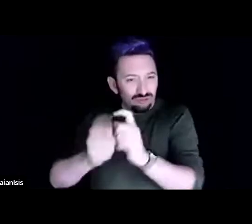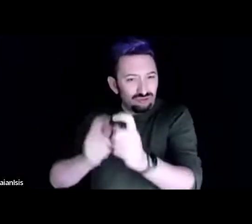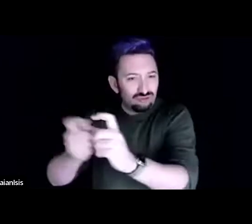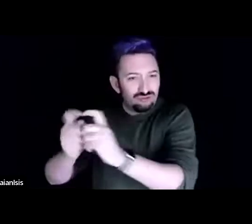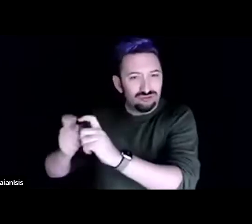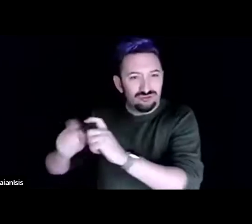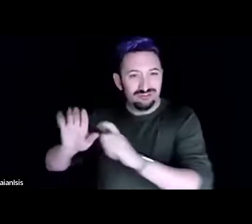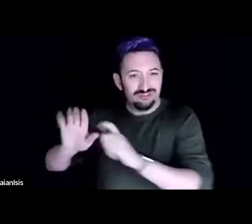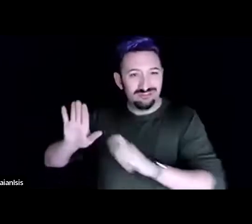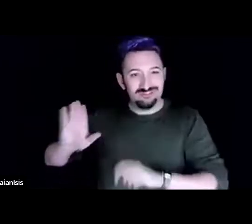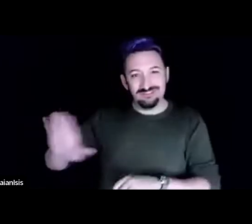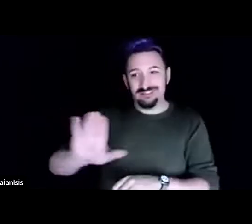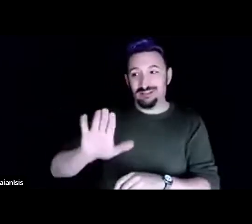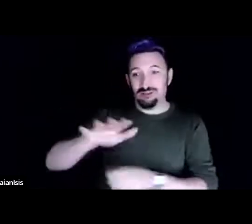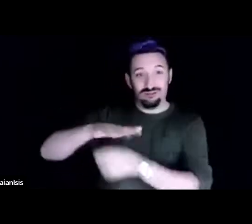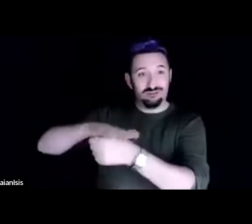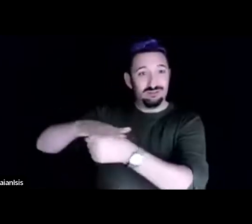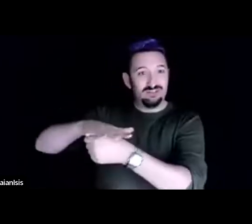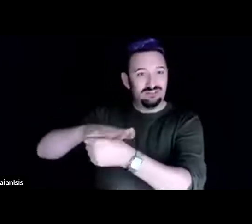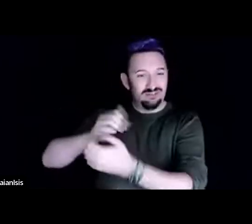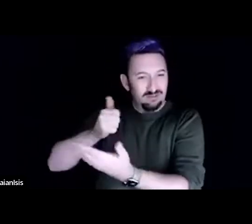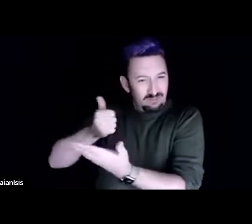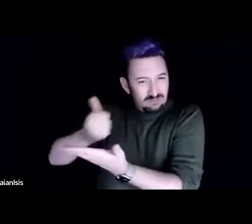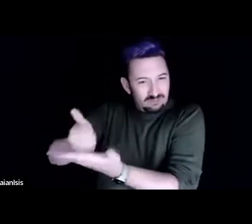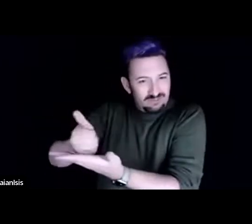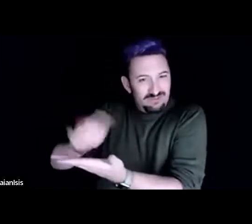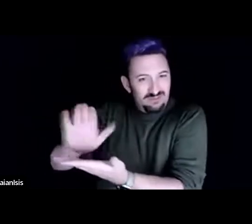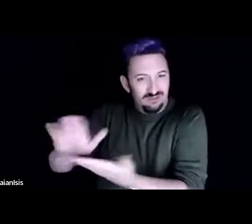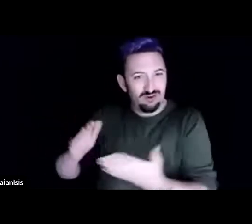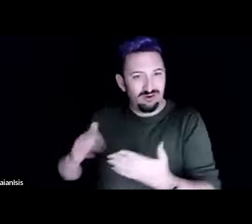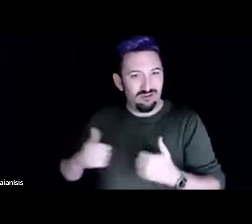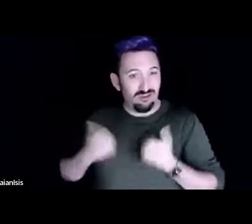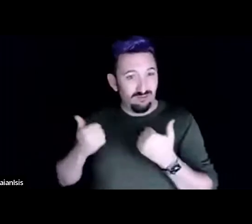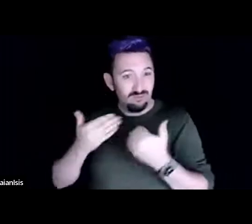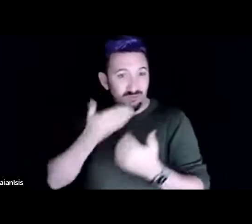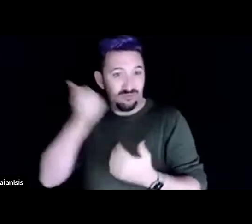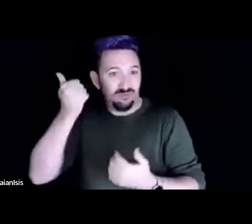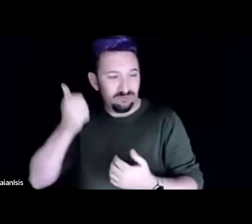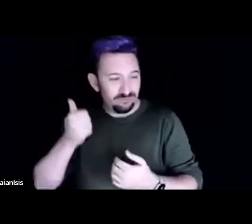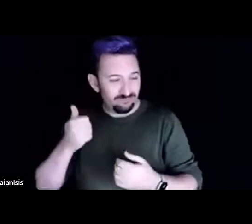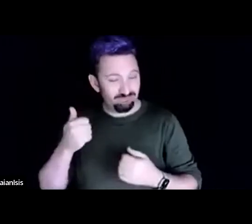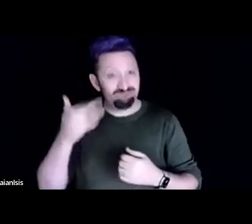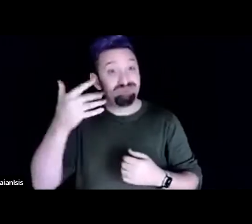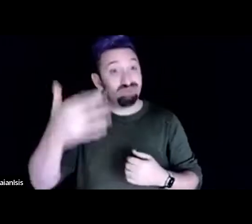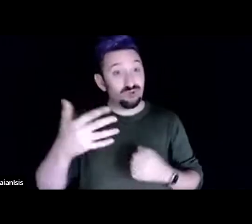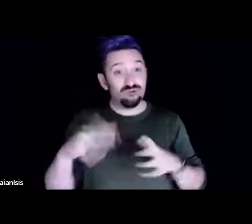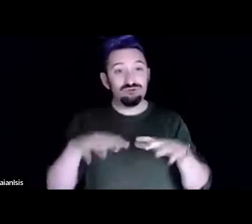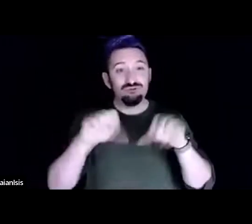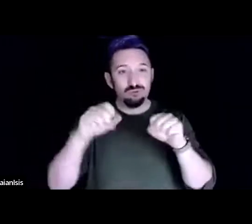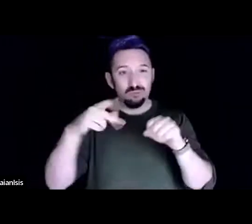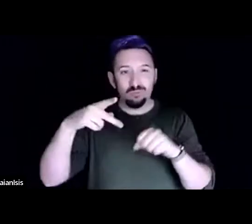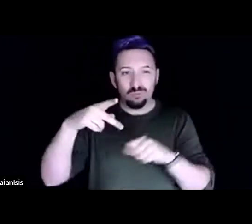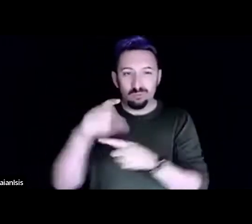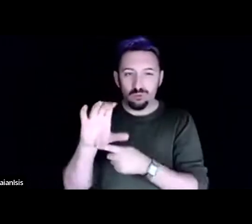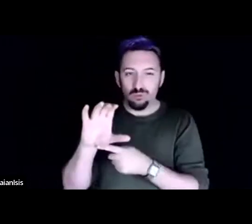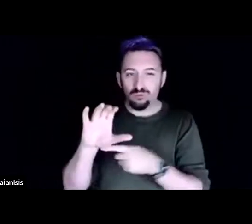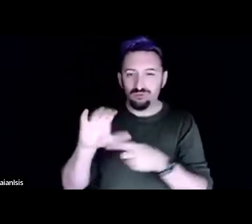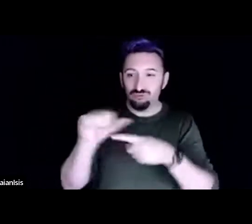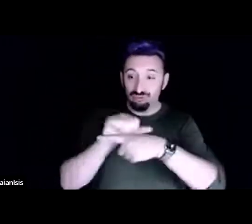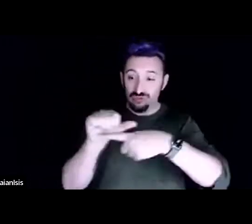eventually I took a permaculture teacher's training and I kept taking Earth Activist courses because